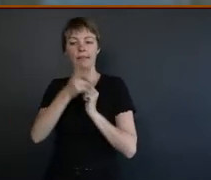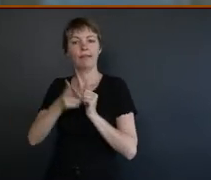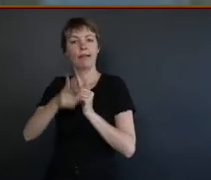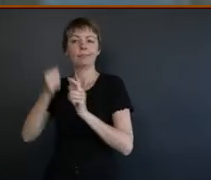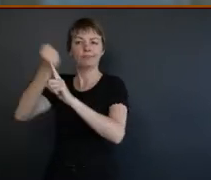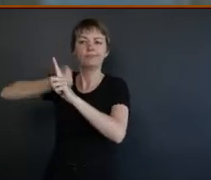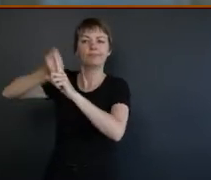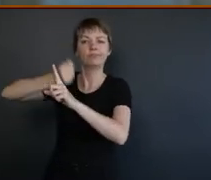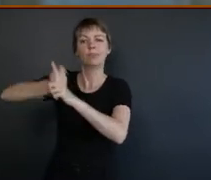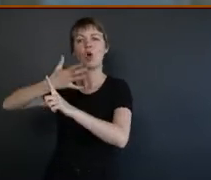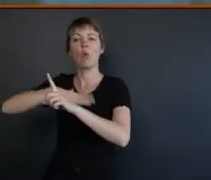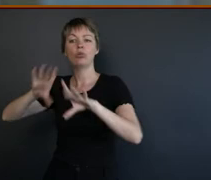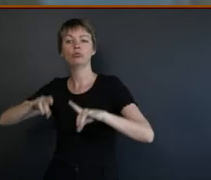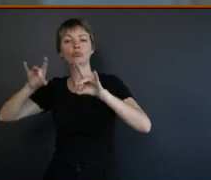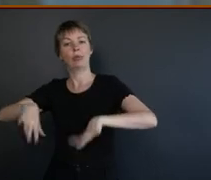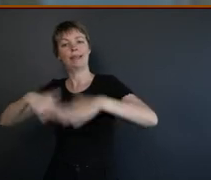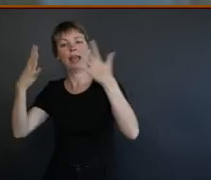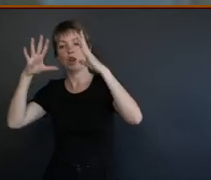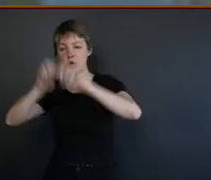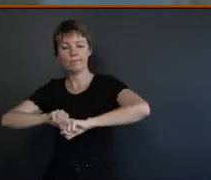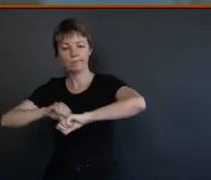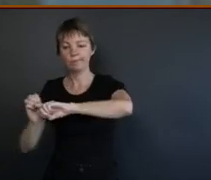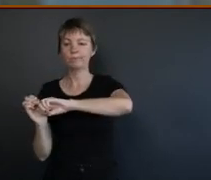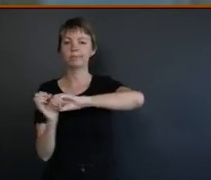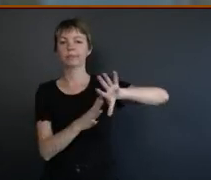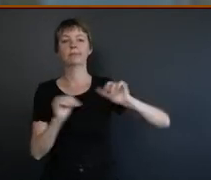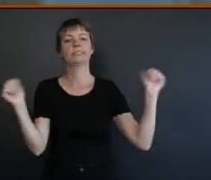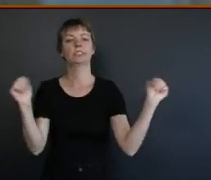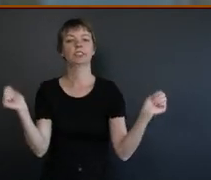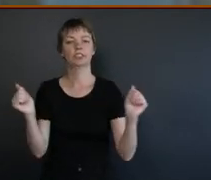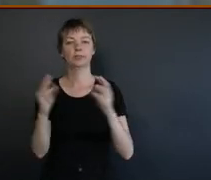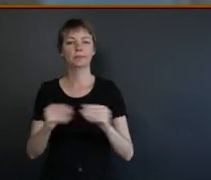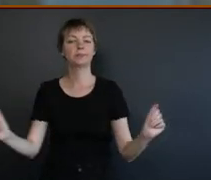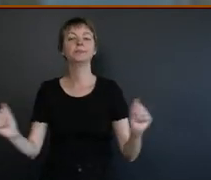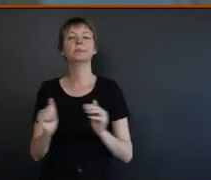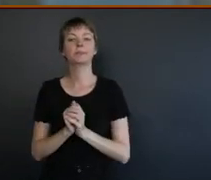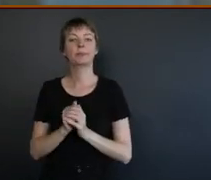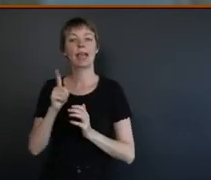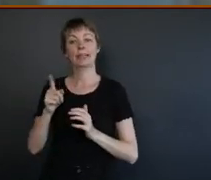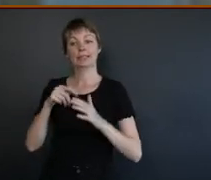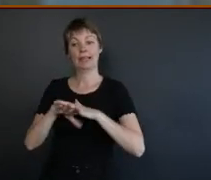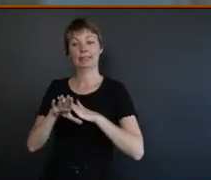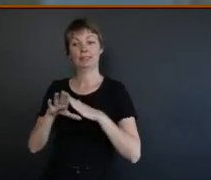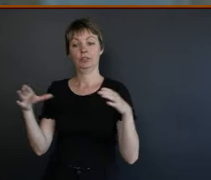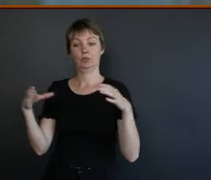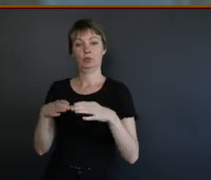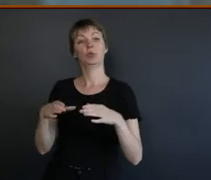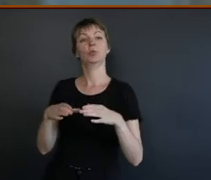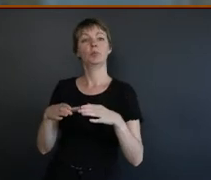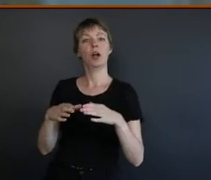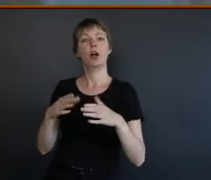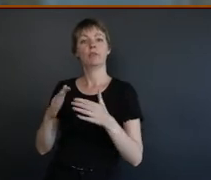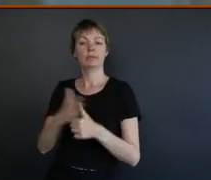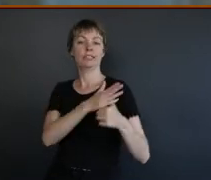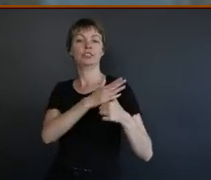Day to be abolished entirely. Ian also formed the Gamilaray Next Generation, a group of Indigenous activists who